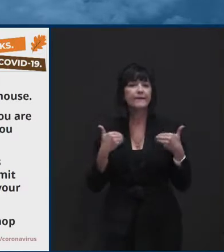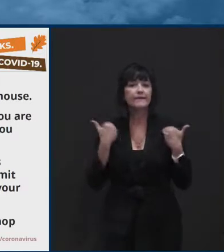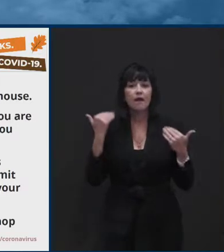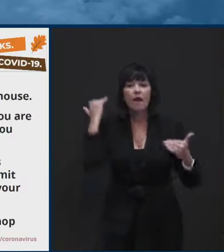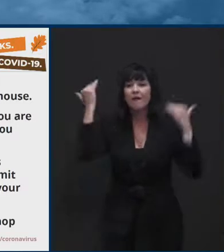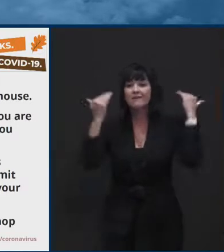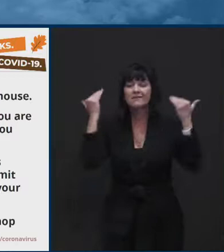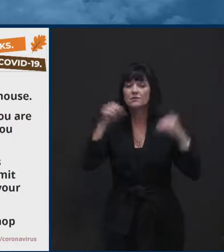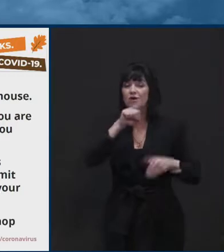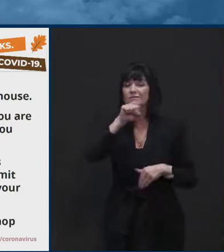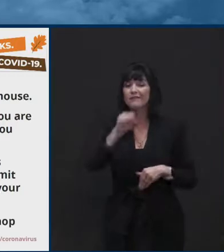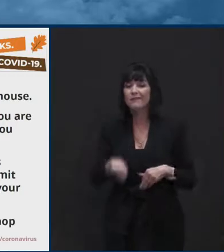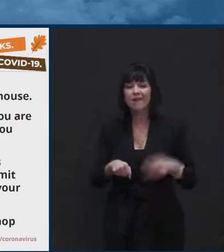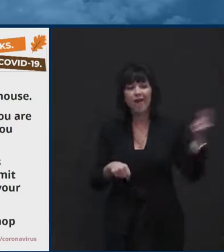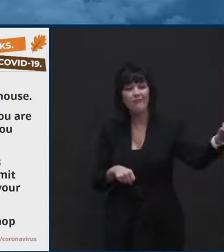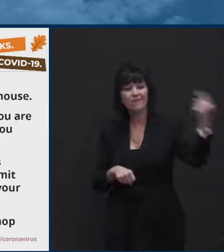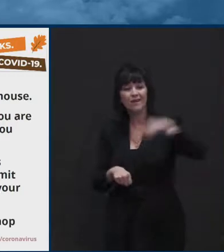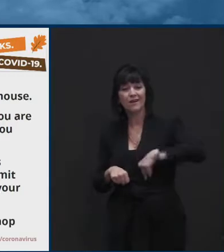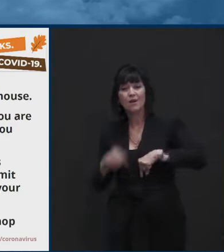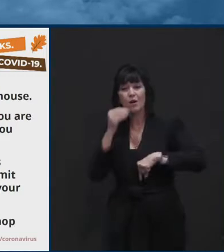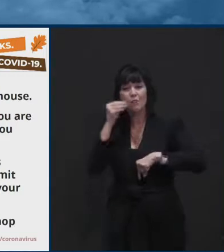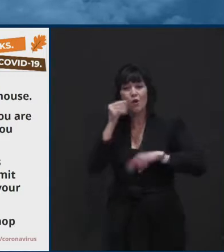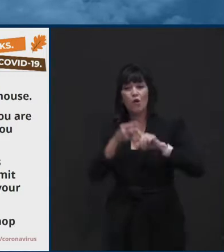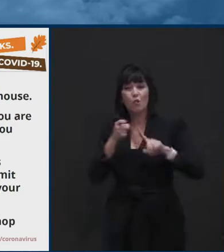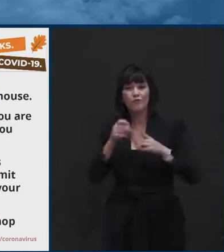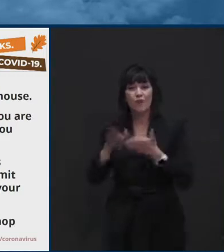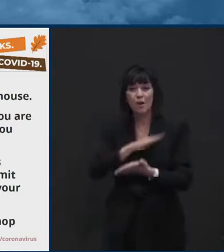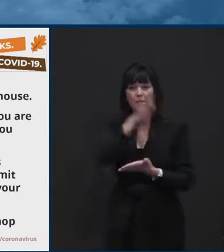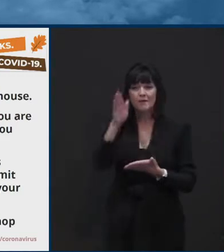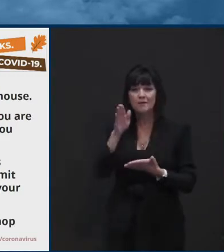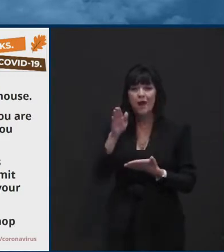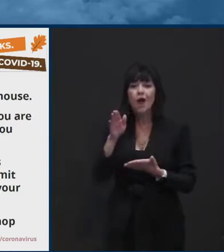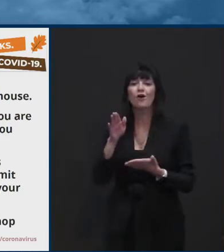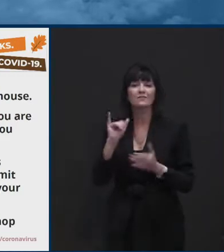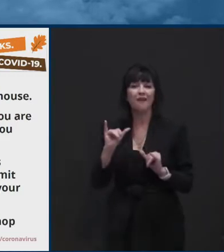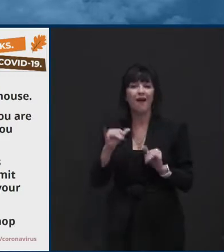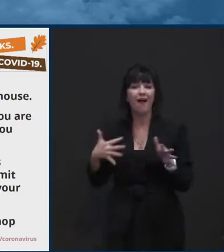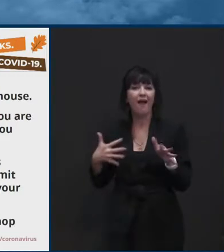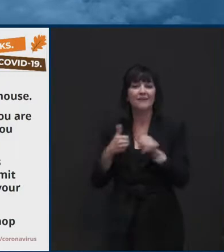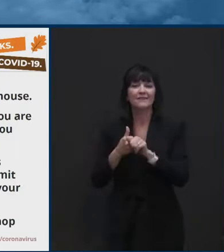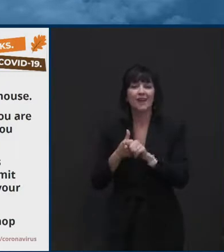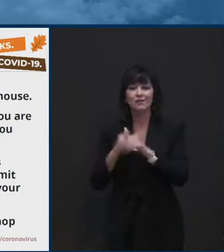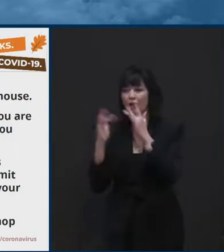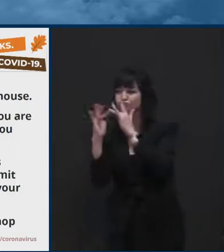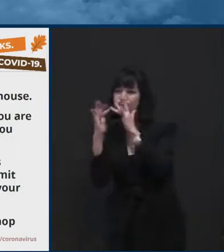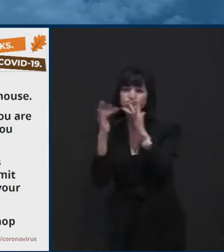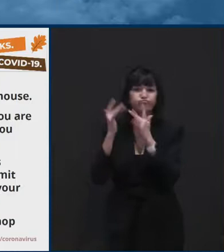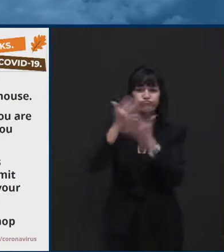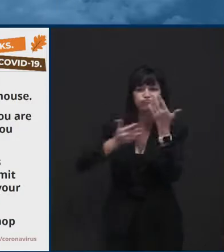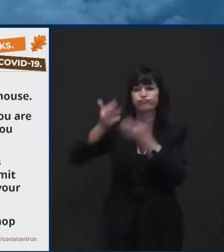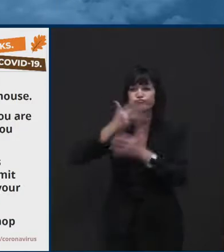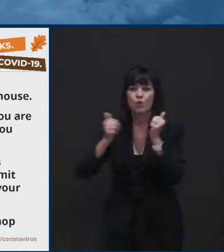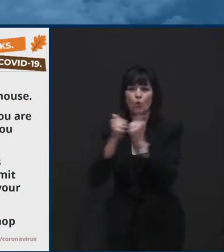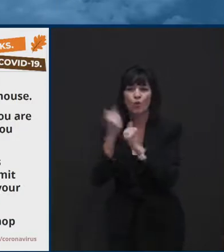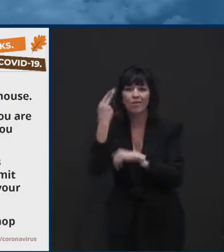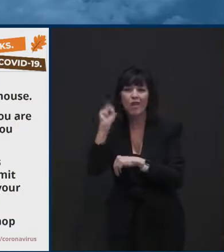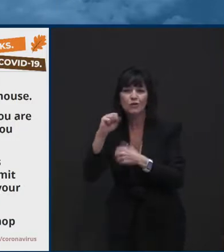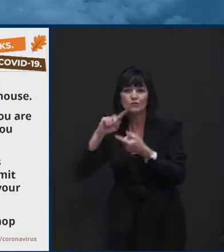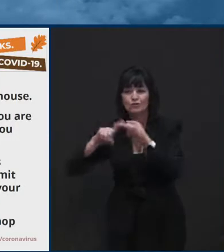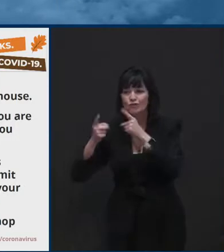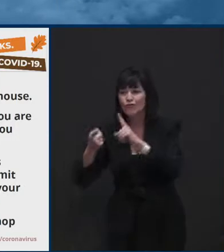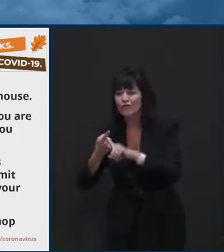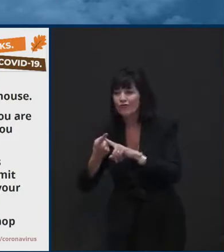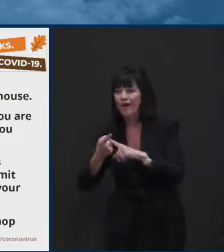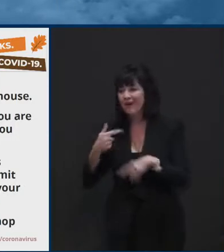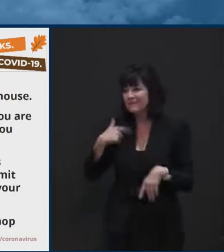friends to have high school reunions, this is just not the year to do this in person. So we hope that parents you'll, you'll help support